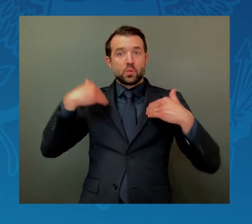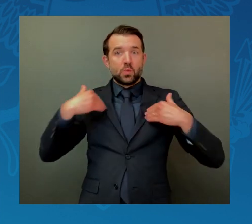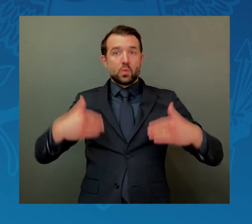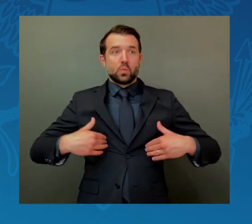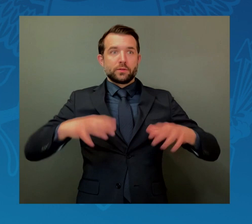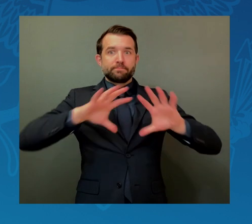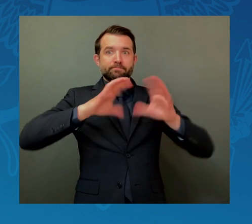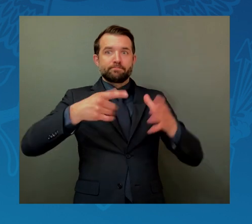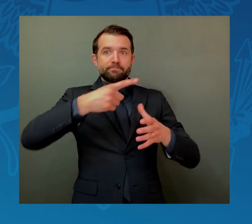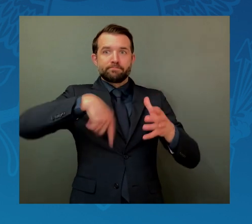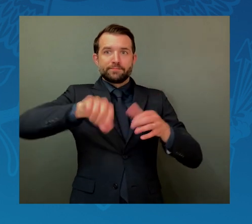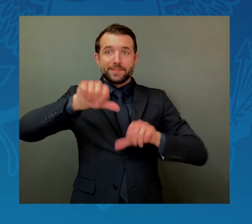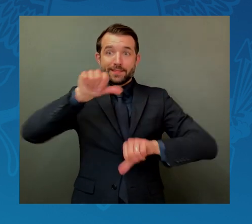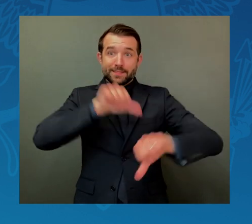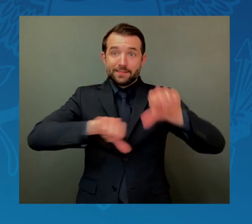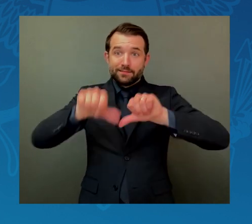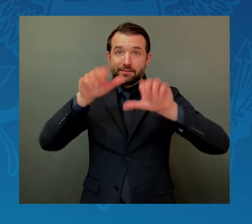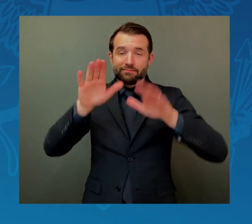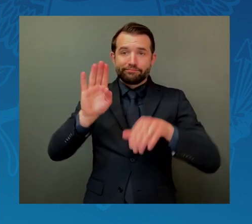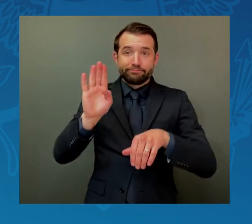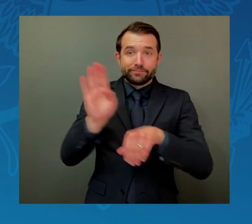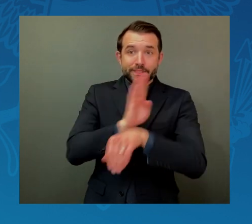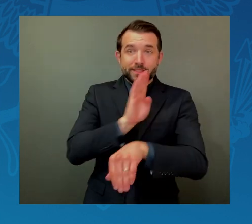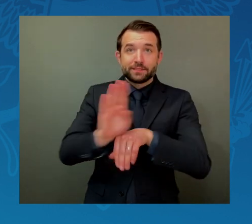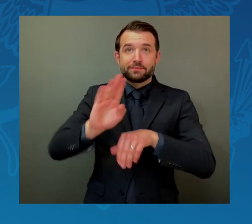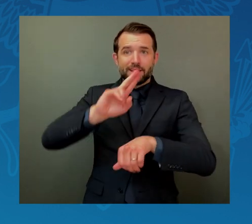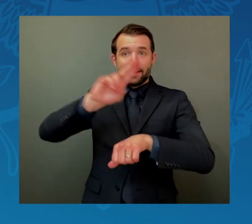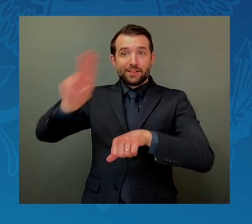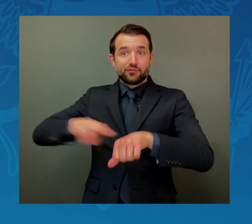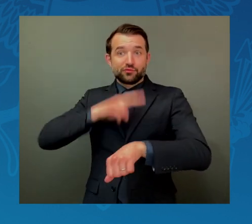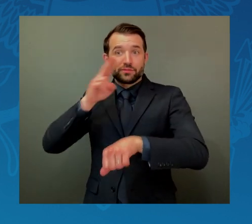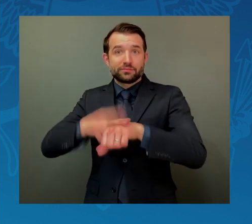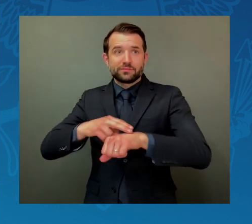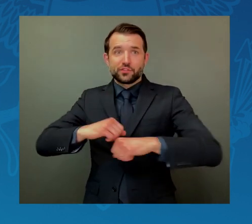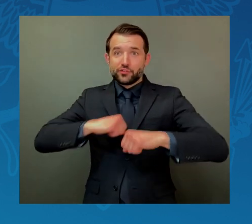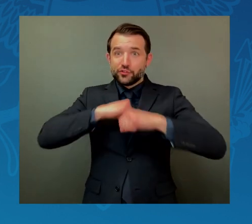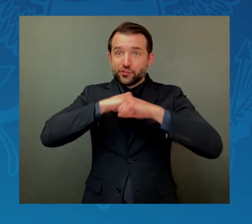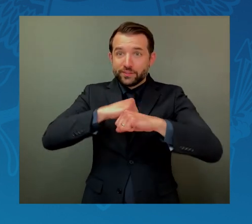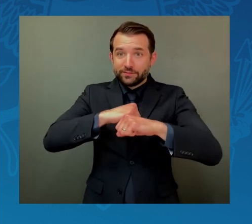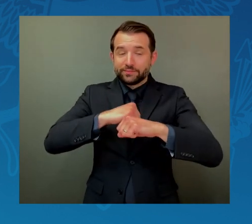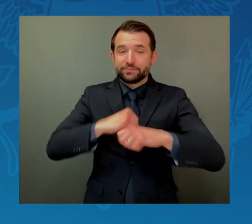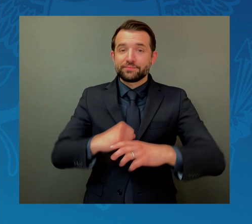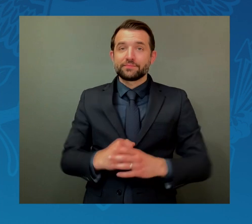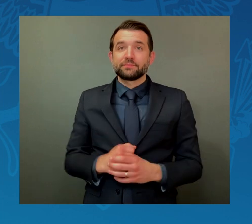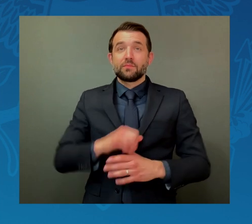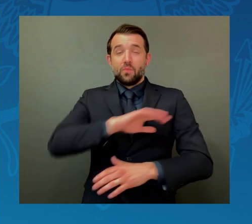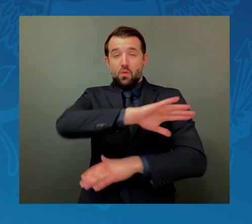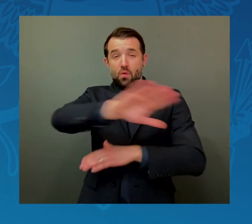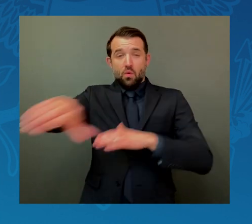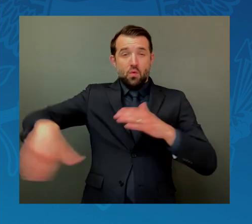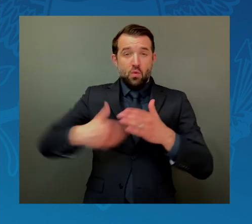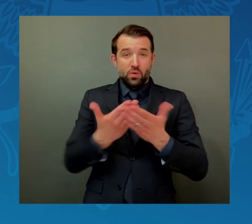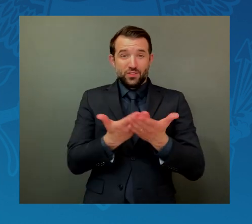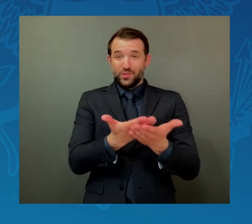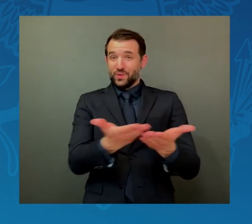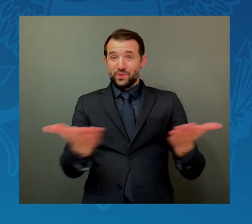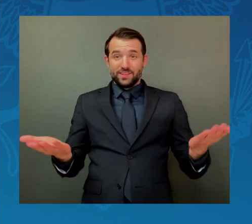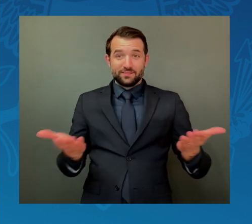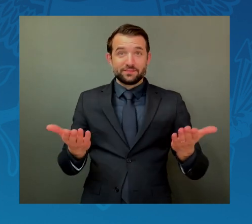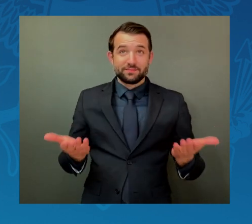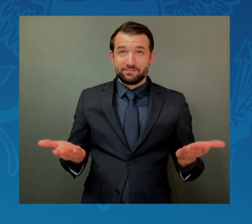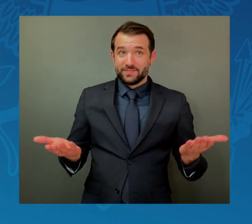to national security. All of you on this base know the importance